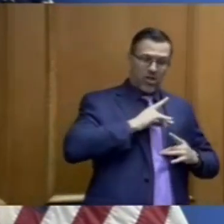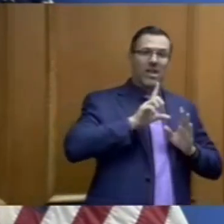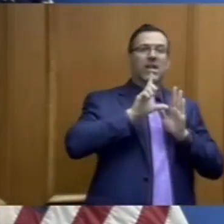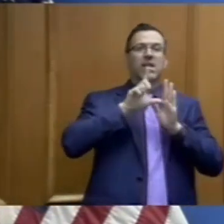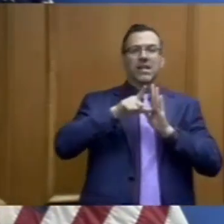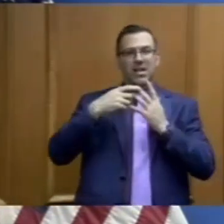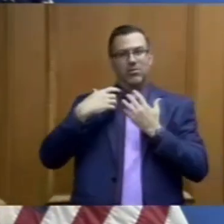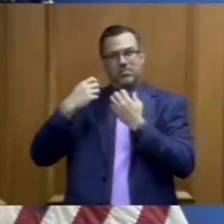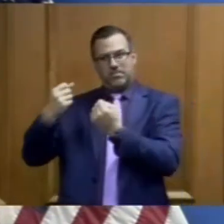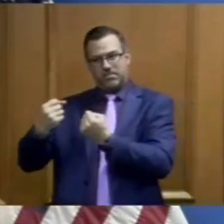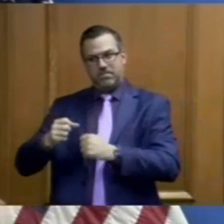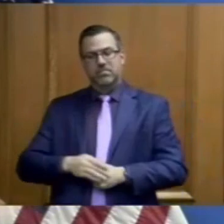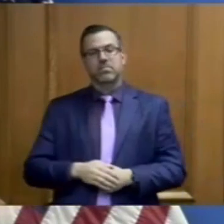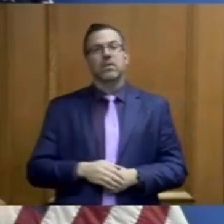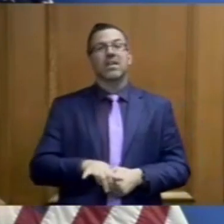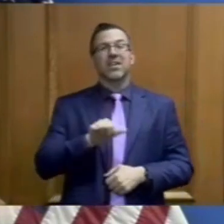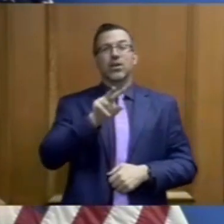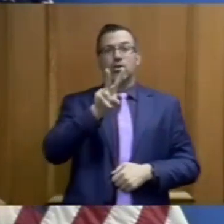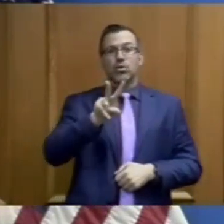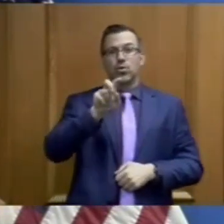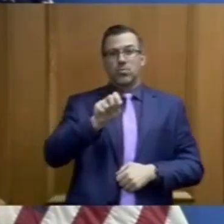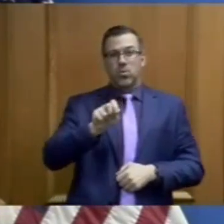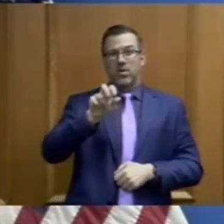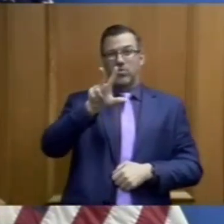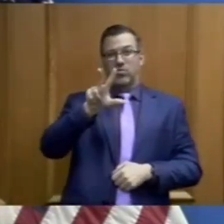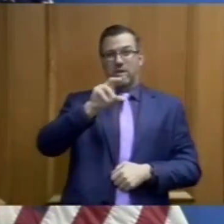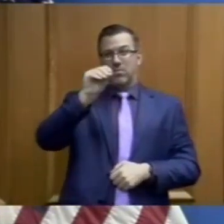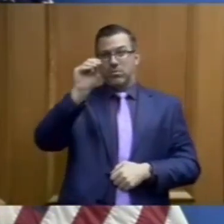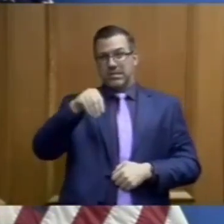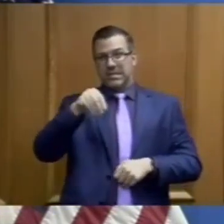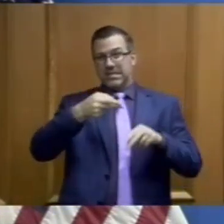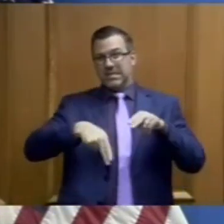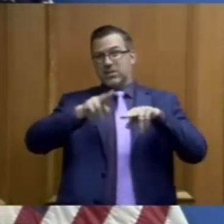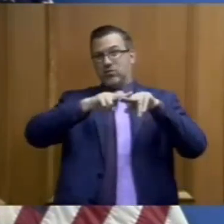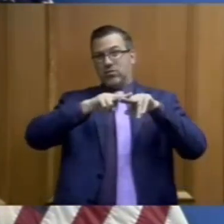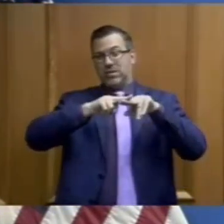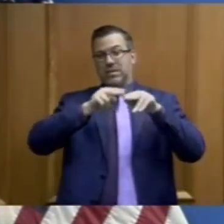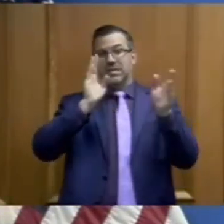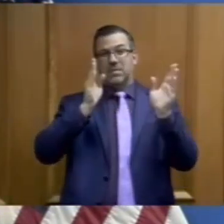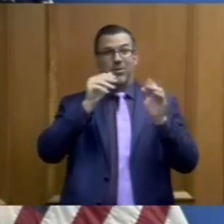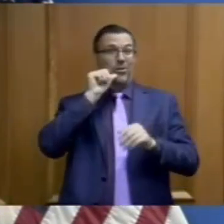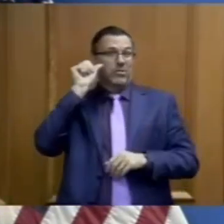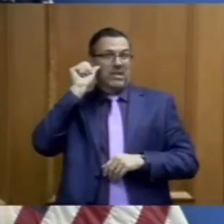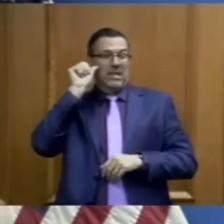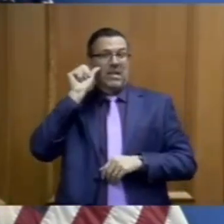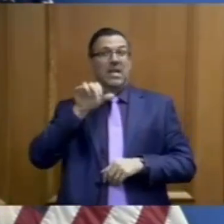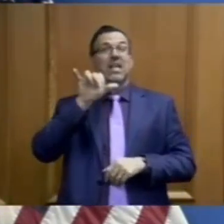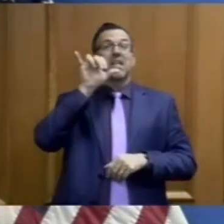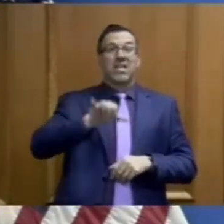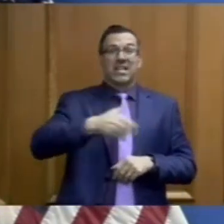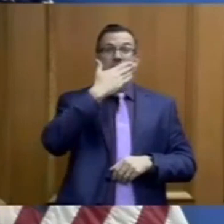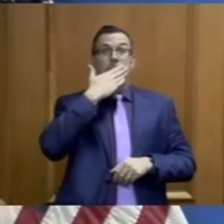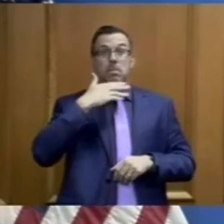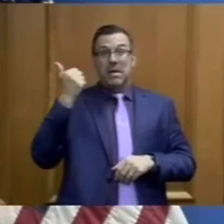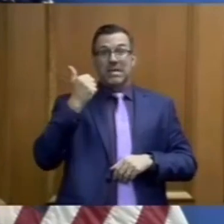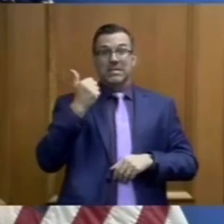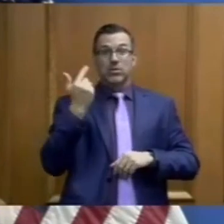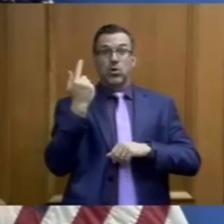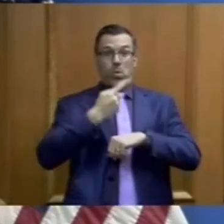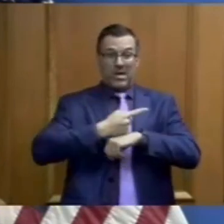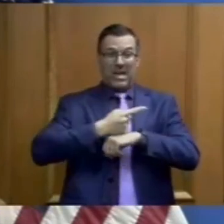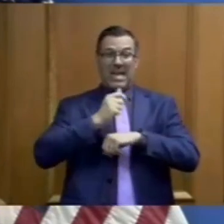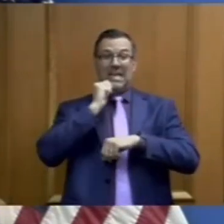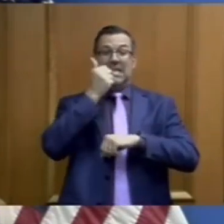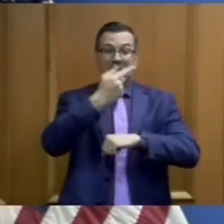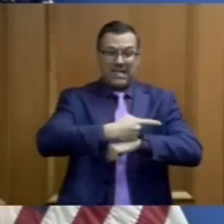.3 percent increase in the number of confirmed cases over yesterday which is our lowest day-over-day percent increase to